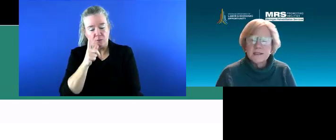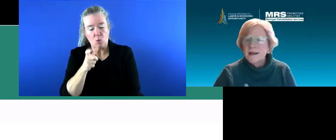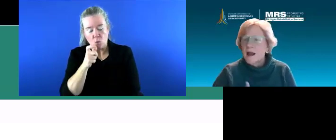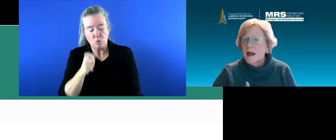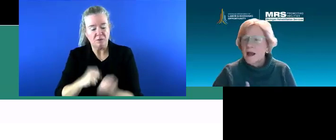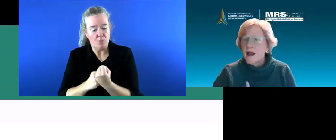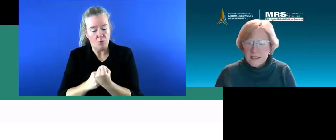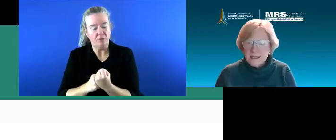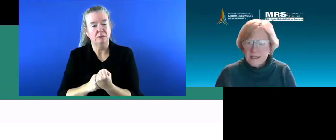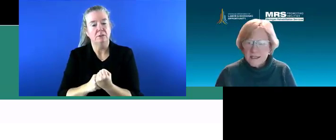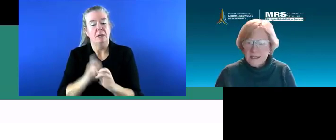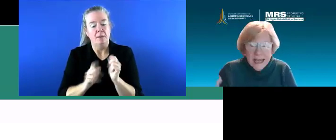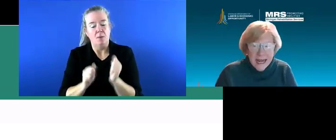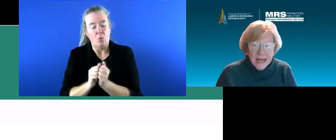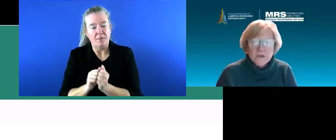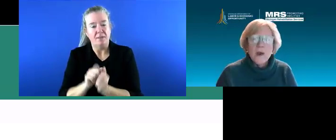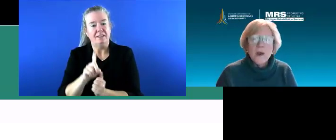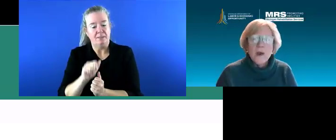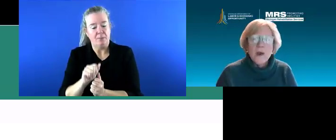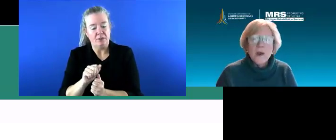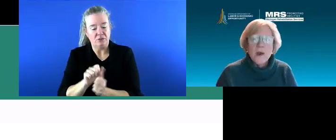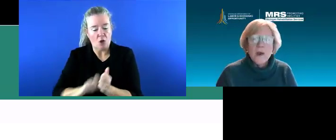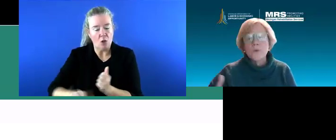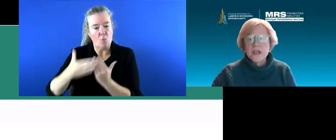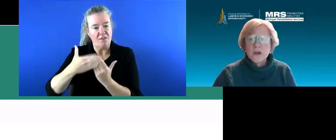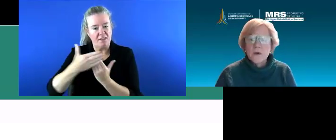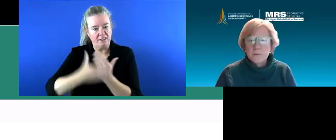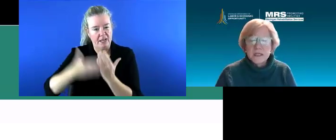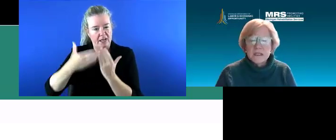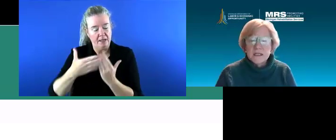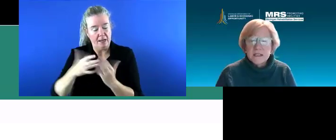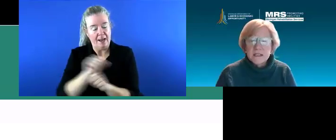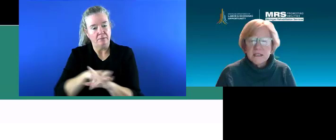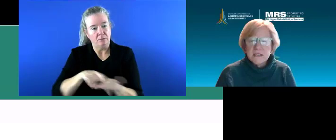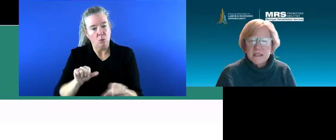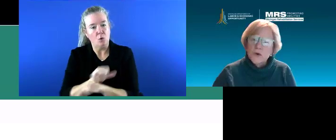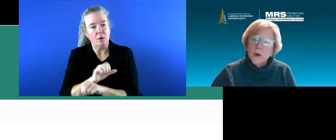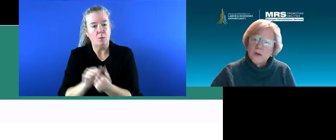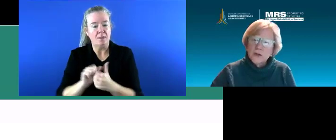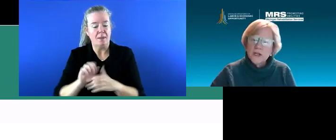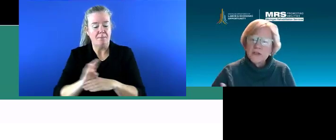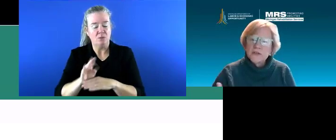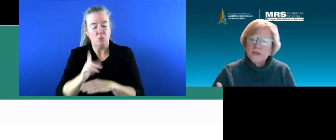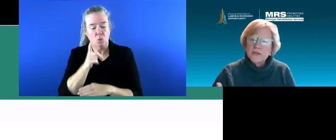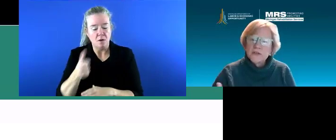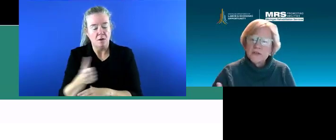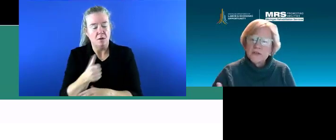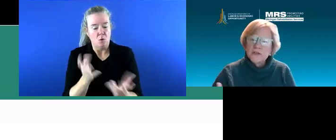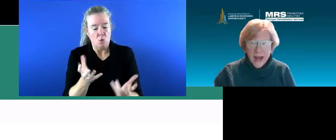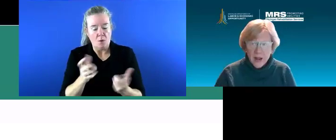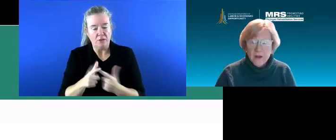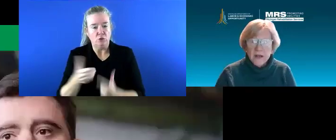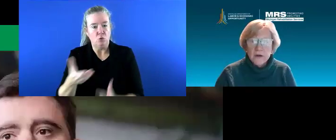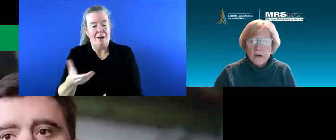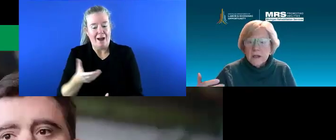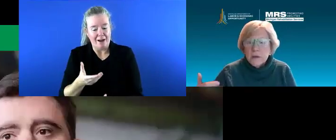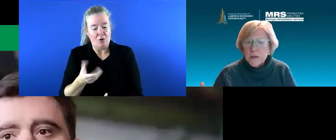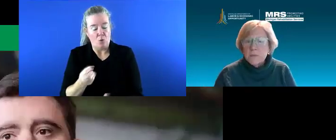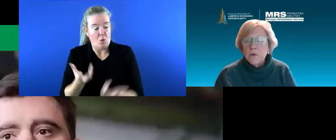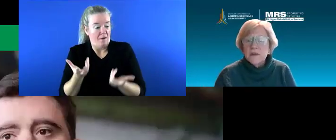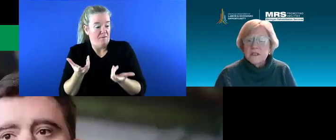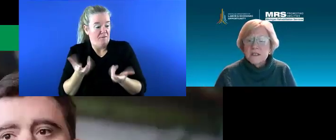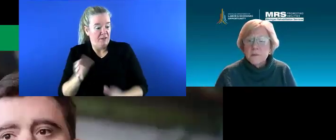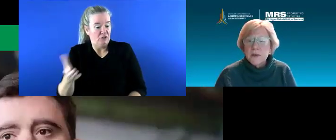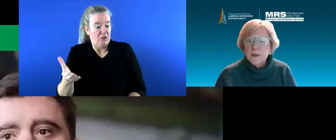disabilities across the state, as well as working with businesses who are looking to hire or have hired